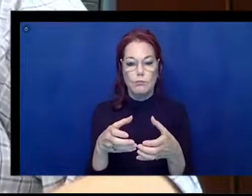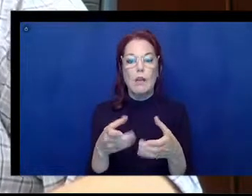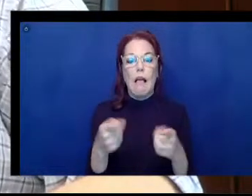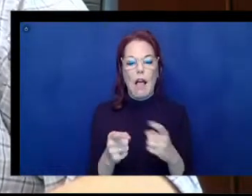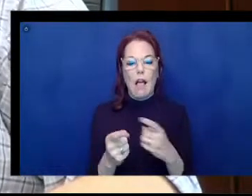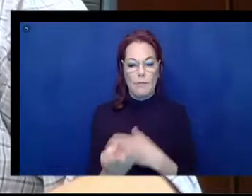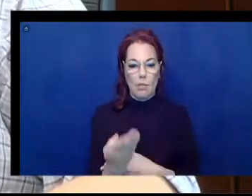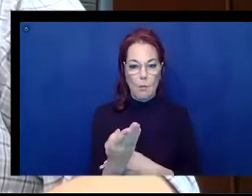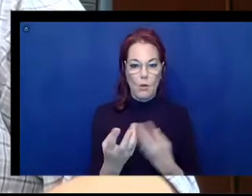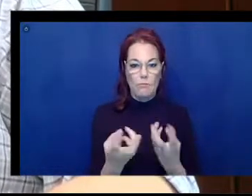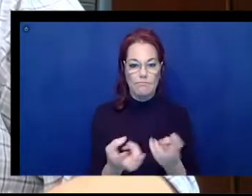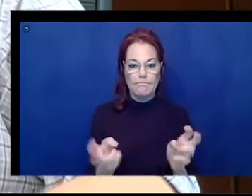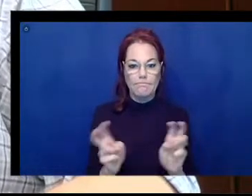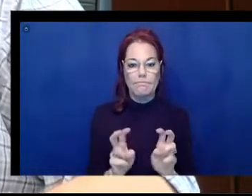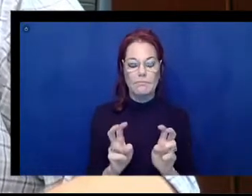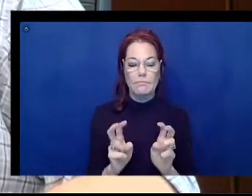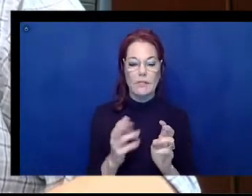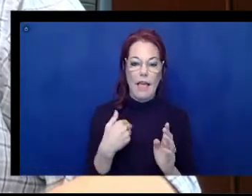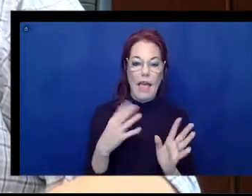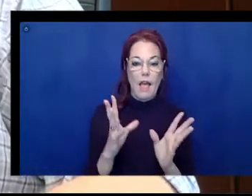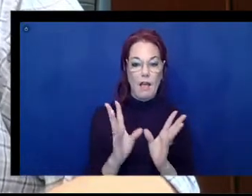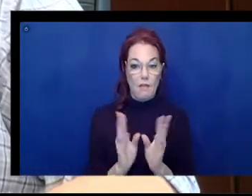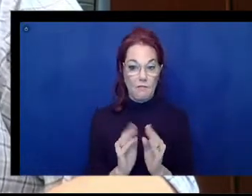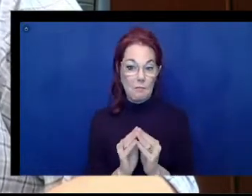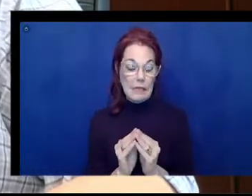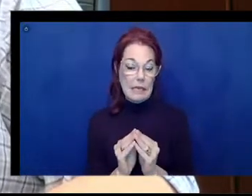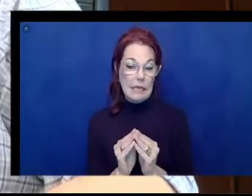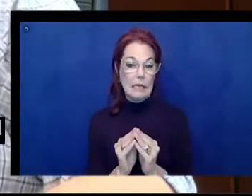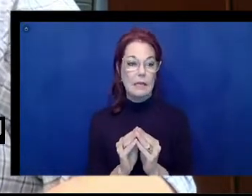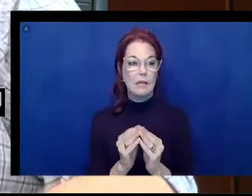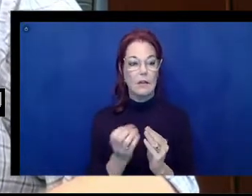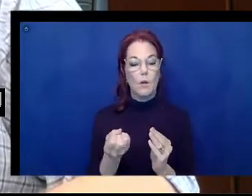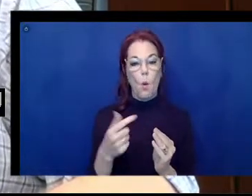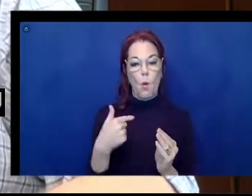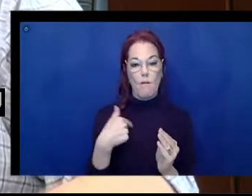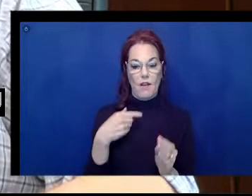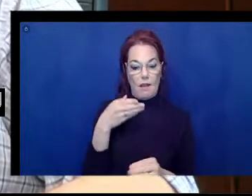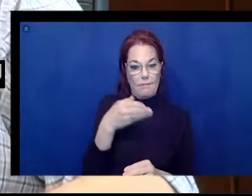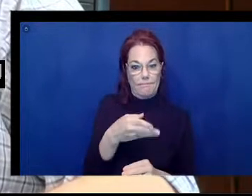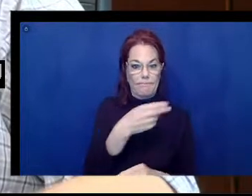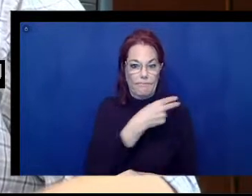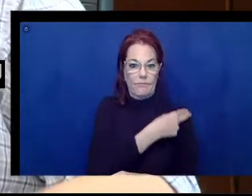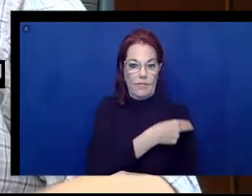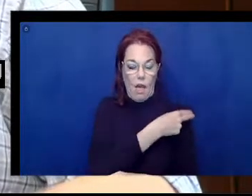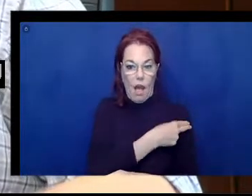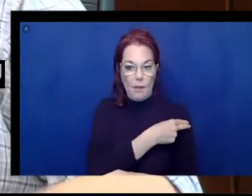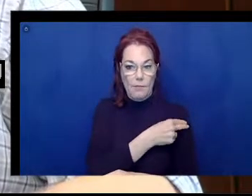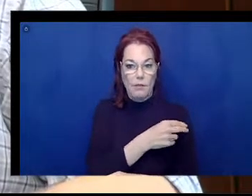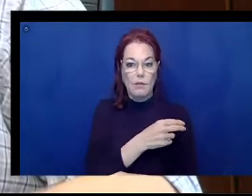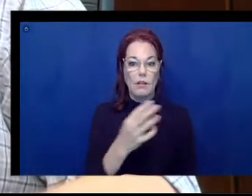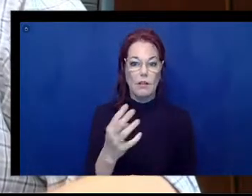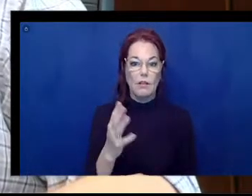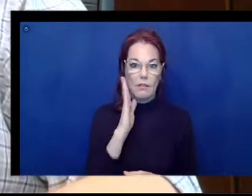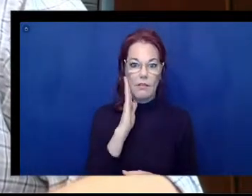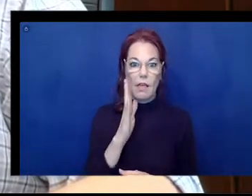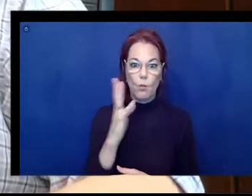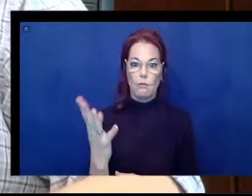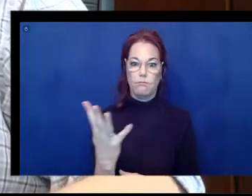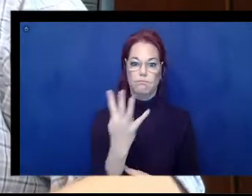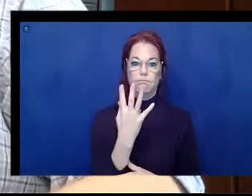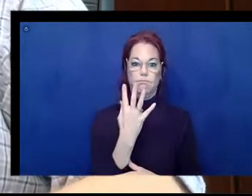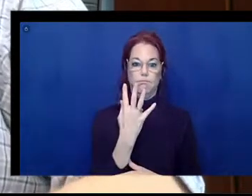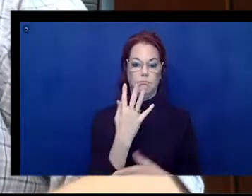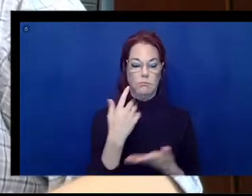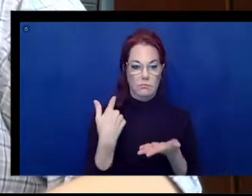When they talk to you when you're in the hospital, there's a whole bunch of them that come in there and discuss what's going on. And when they